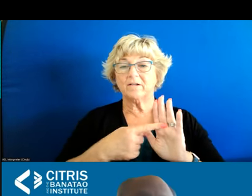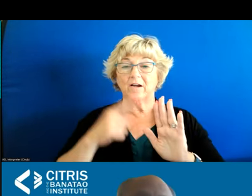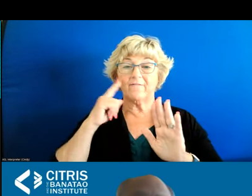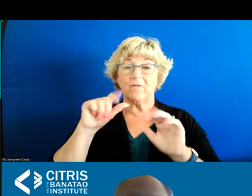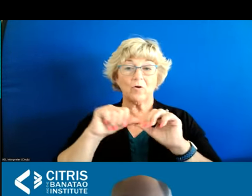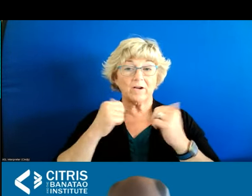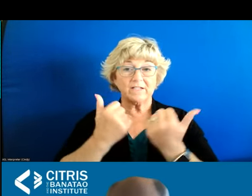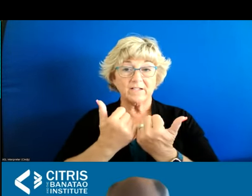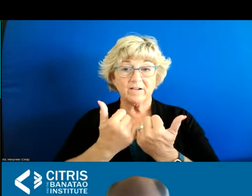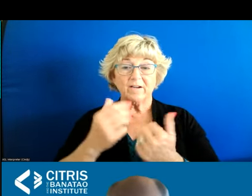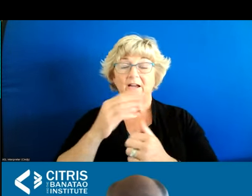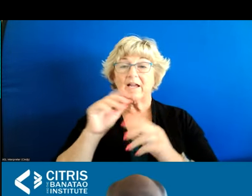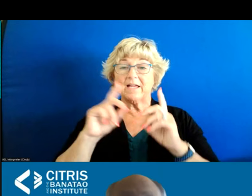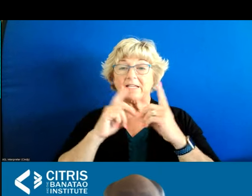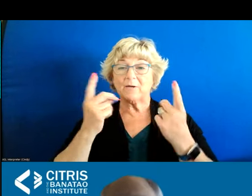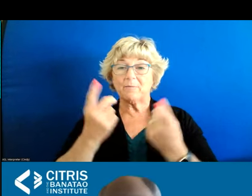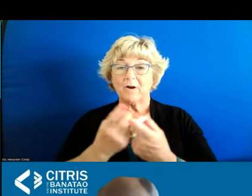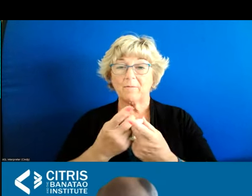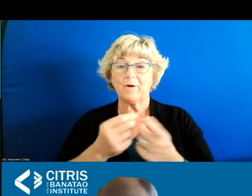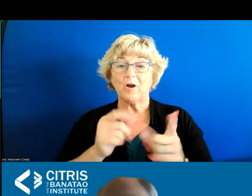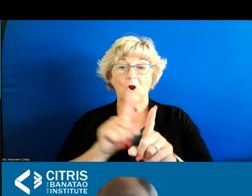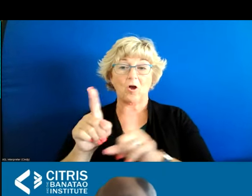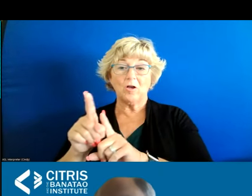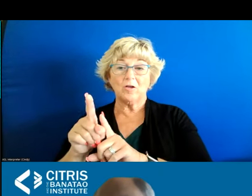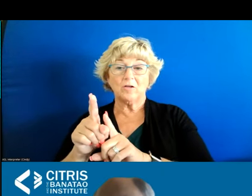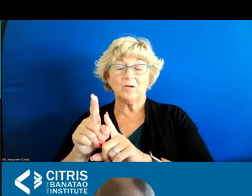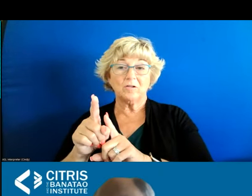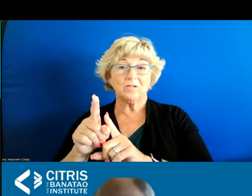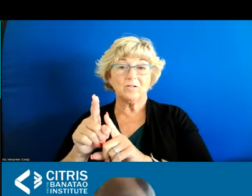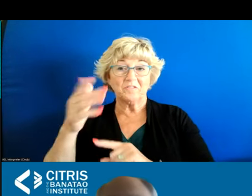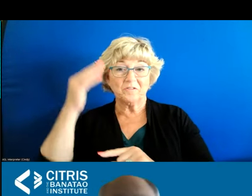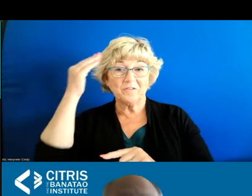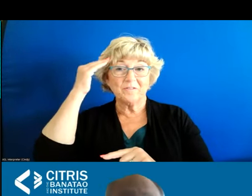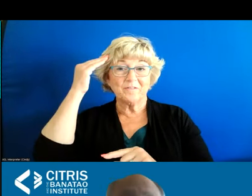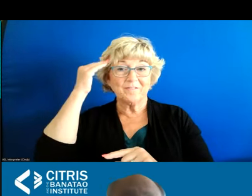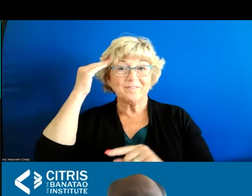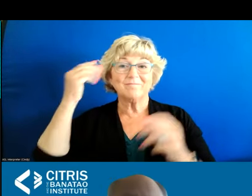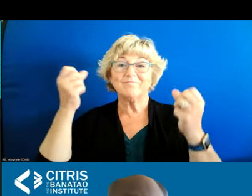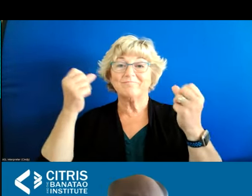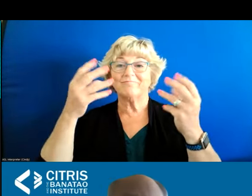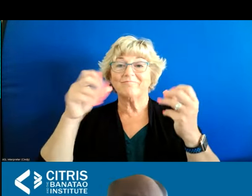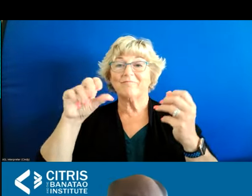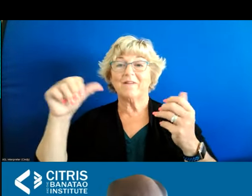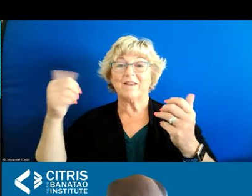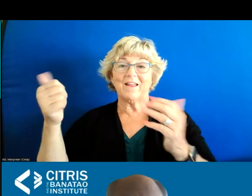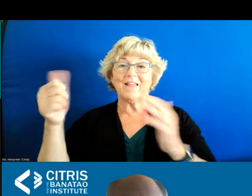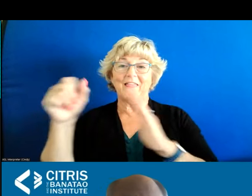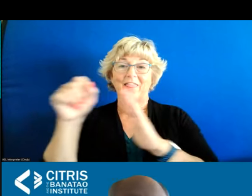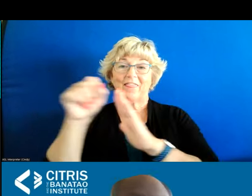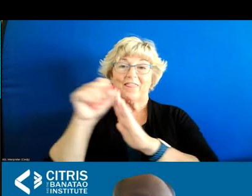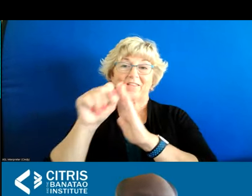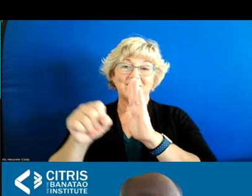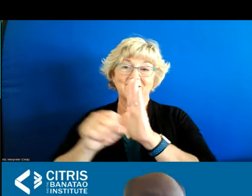uh and the department but as we've just heard as this is going on in many other states become a model for other states moving forward